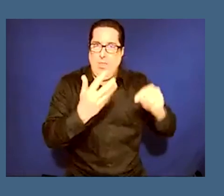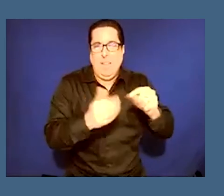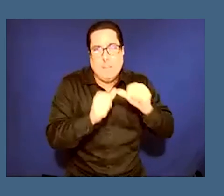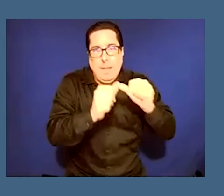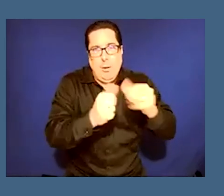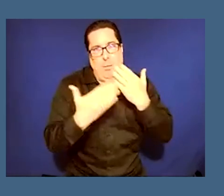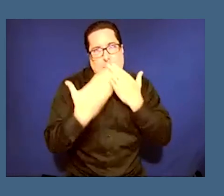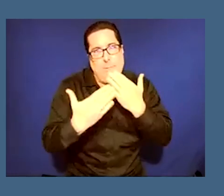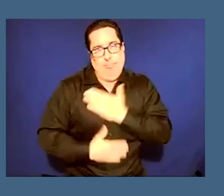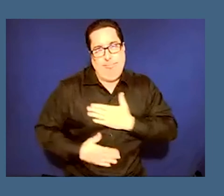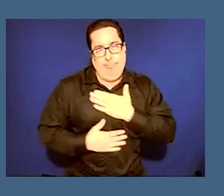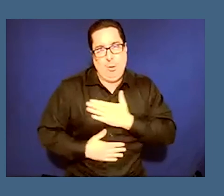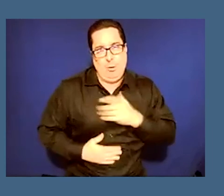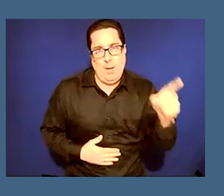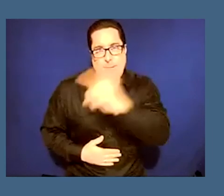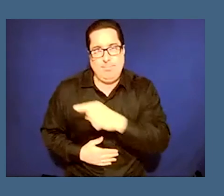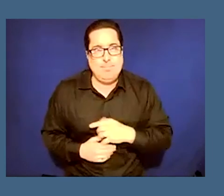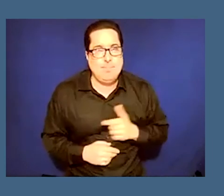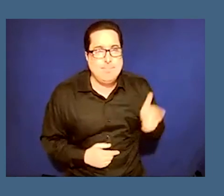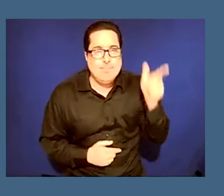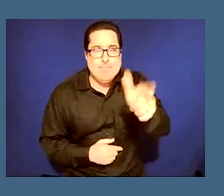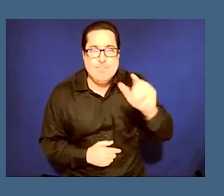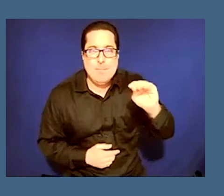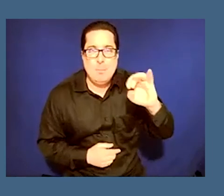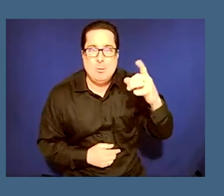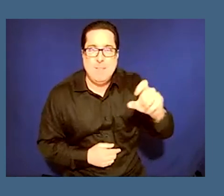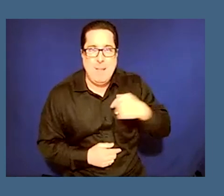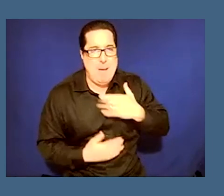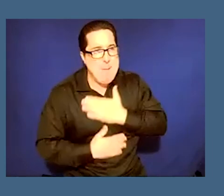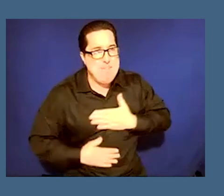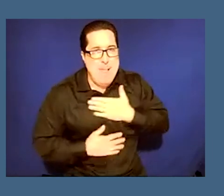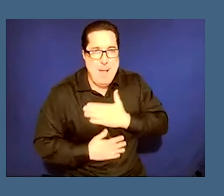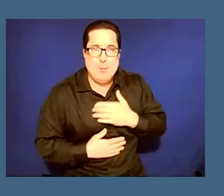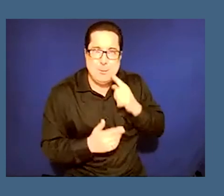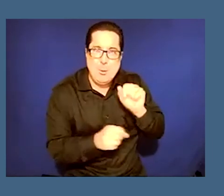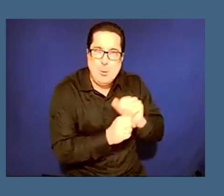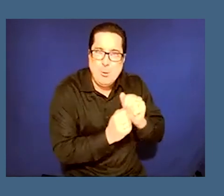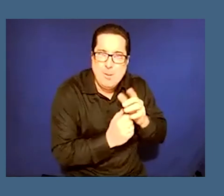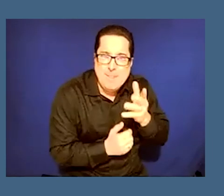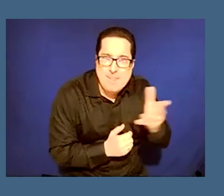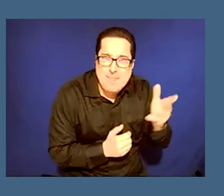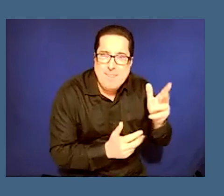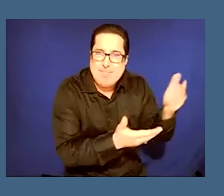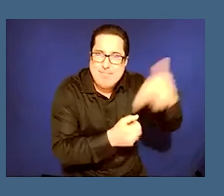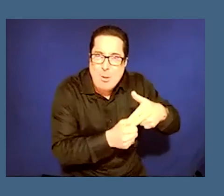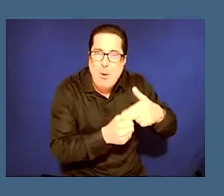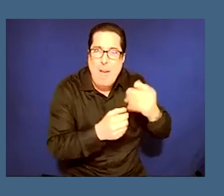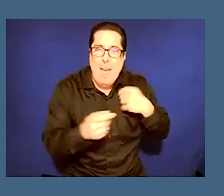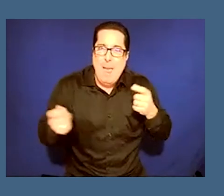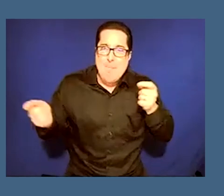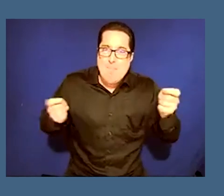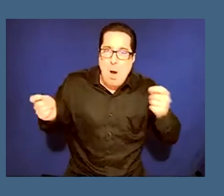it's and pleasure to with you and to moderate this panel